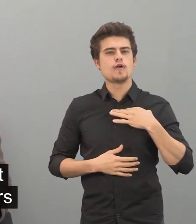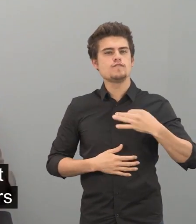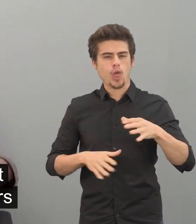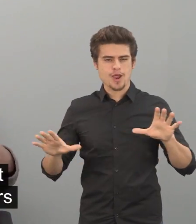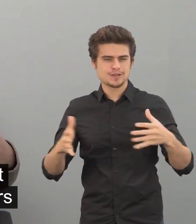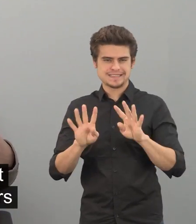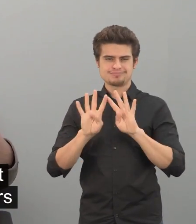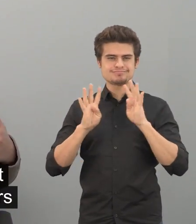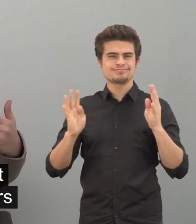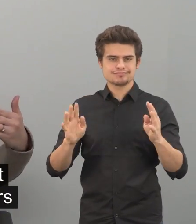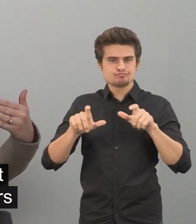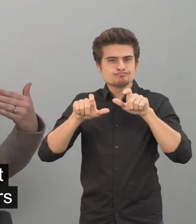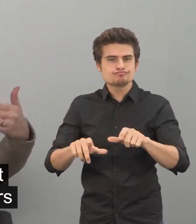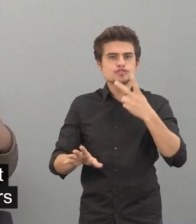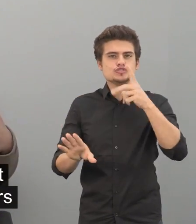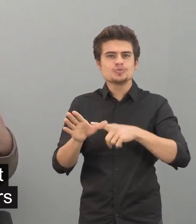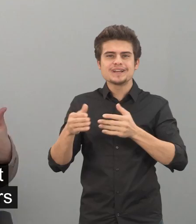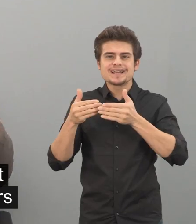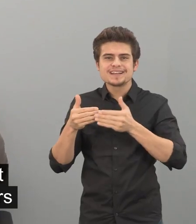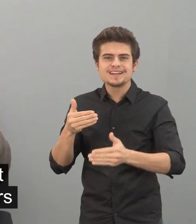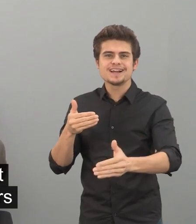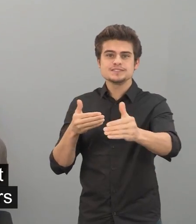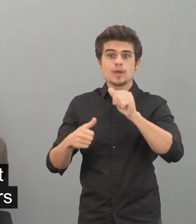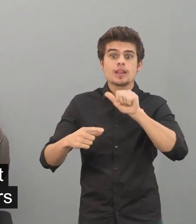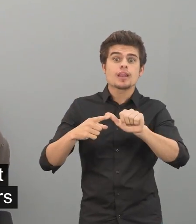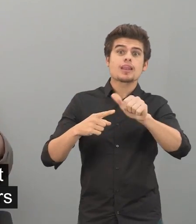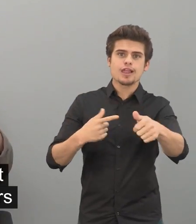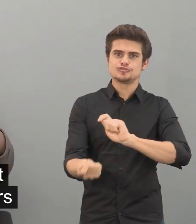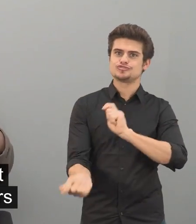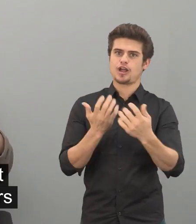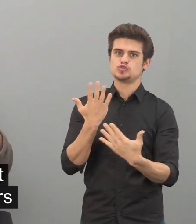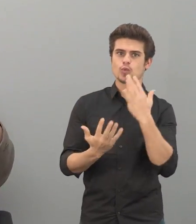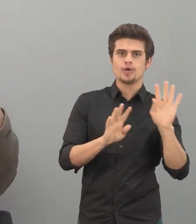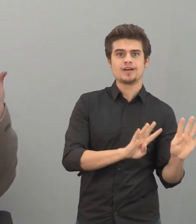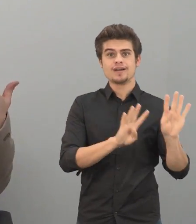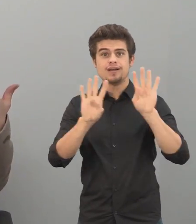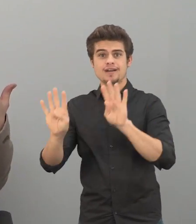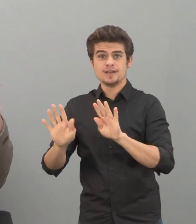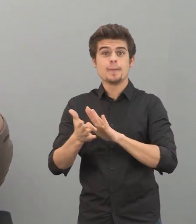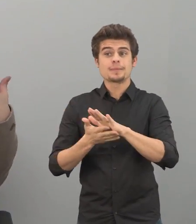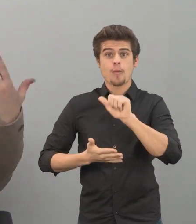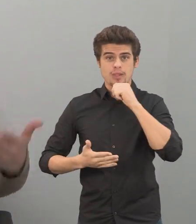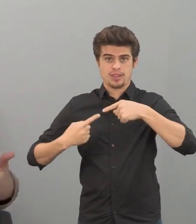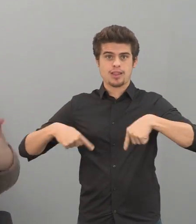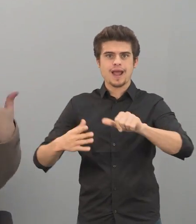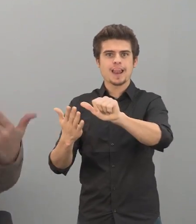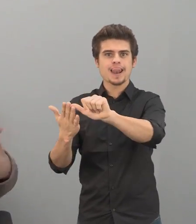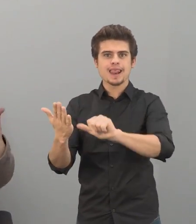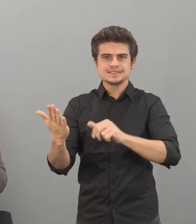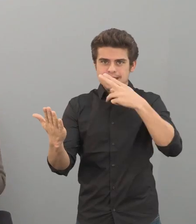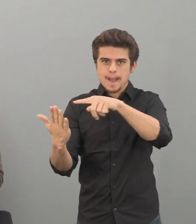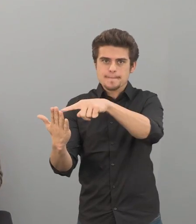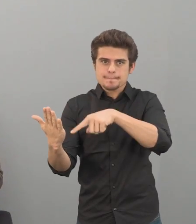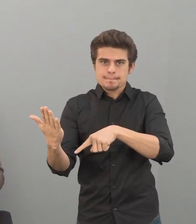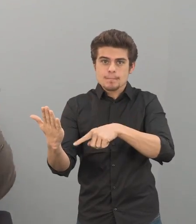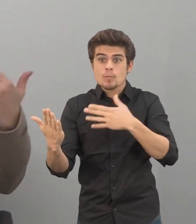because these volunteers stay on it for two years there's a turnover of